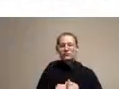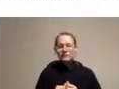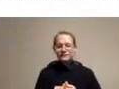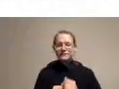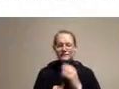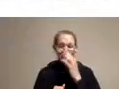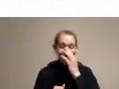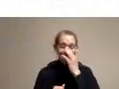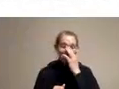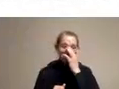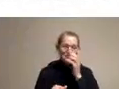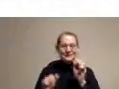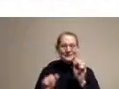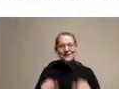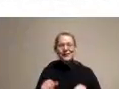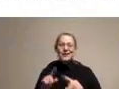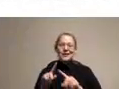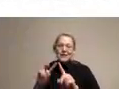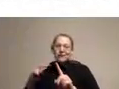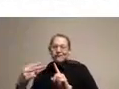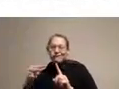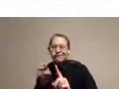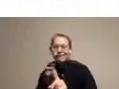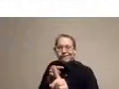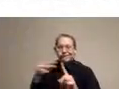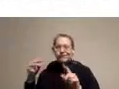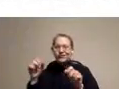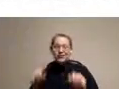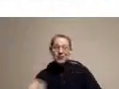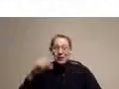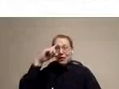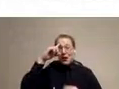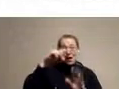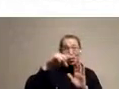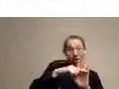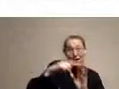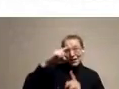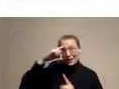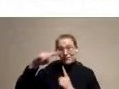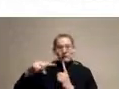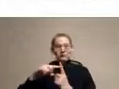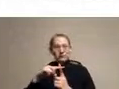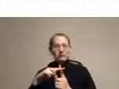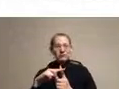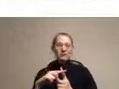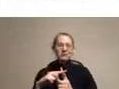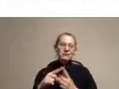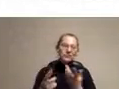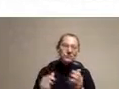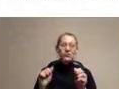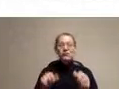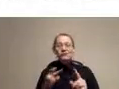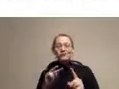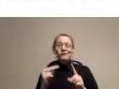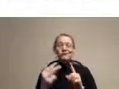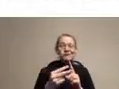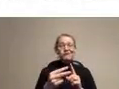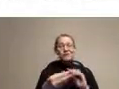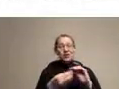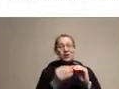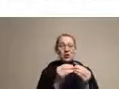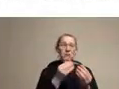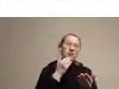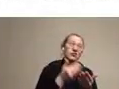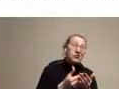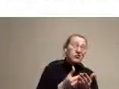as a glass half full, glass half empty. I mean, when you look at on the left, people with at least one dose. Well, over the age of 65, 95% plus of Americans have had at least